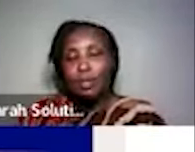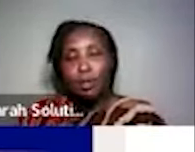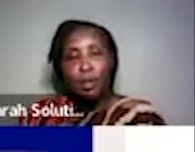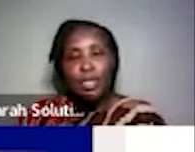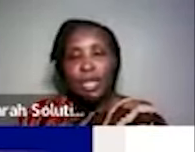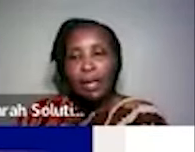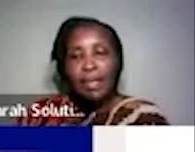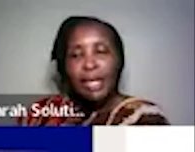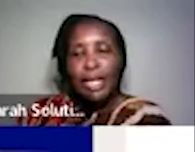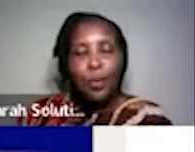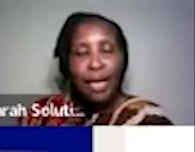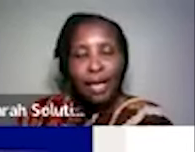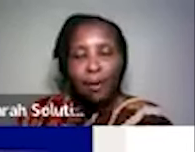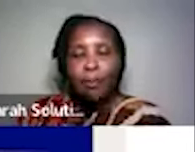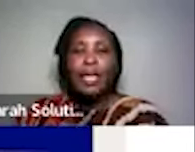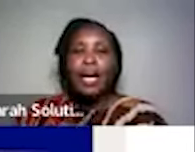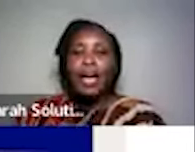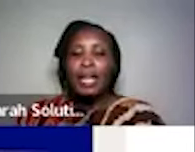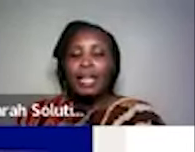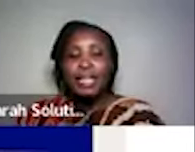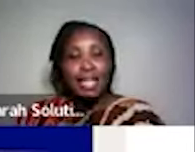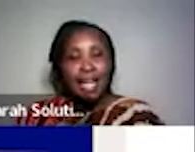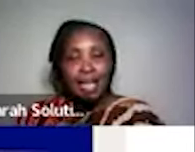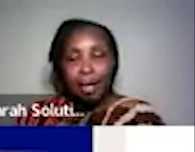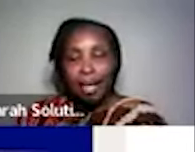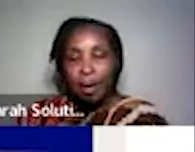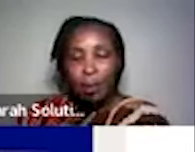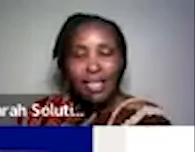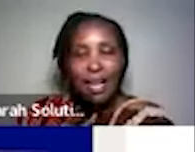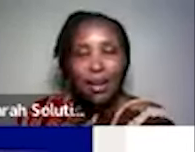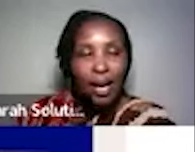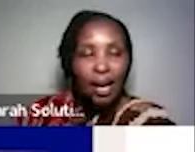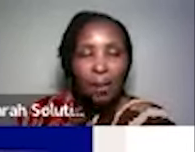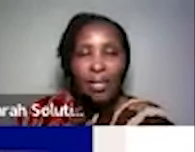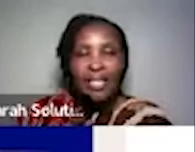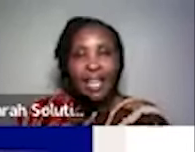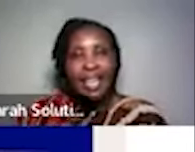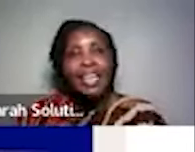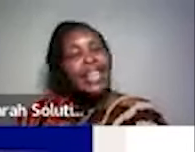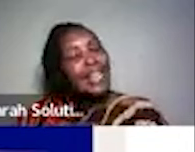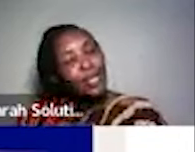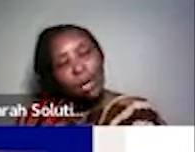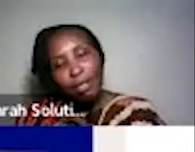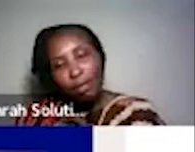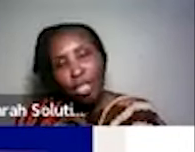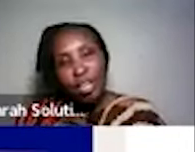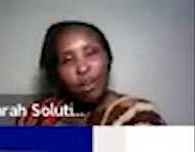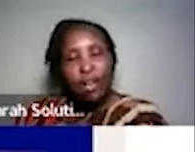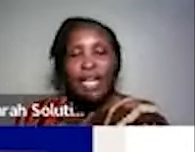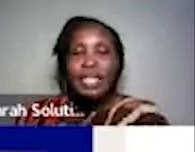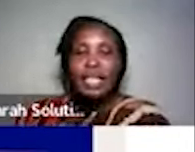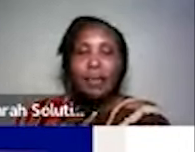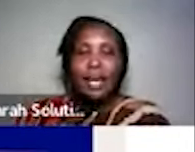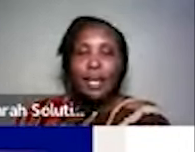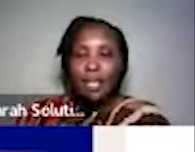human resource consulting company in uganda uh this is headed by our partner uh harbert zake thank you harbert for sharing